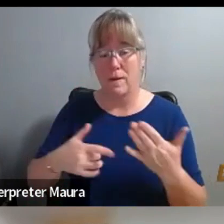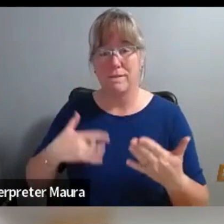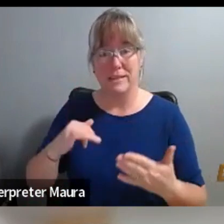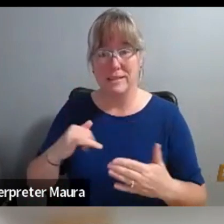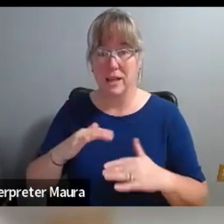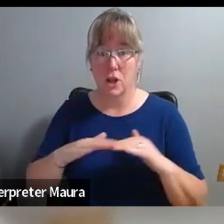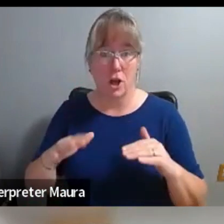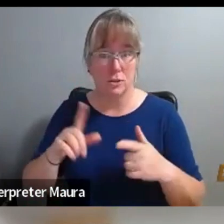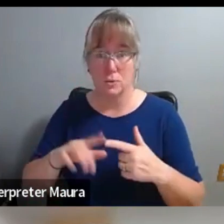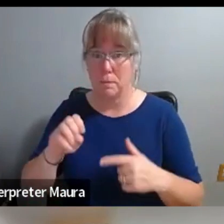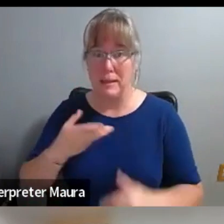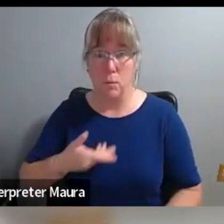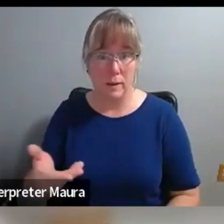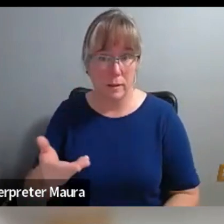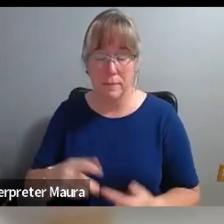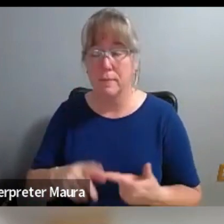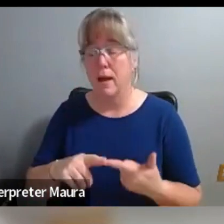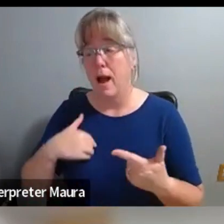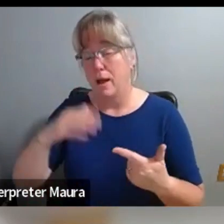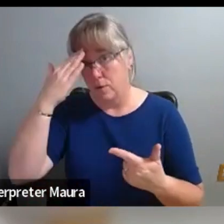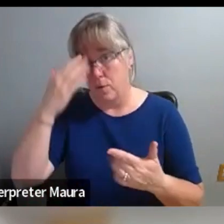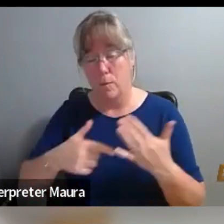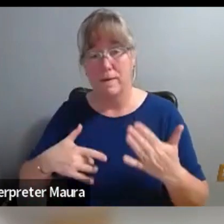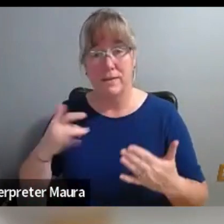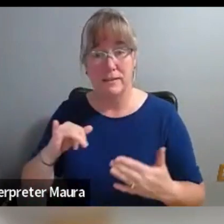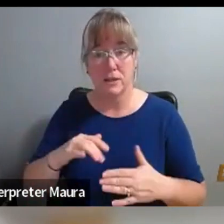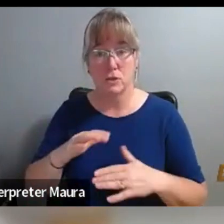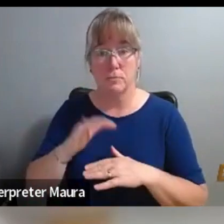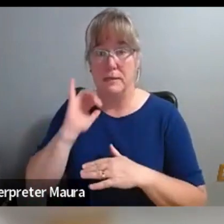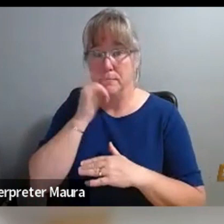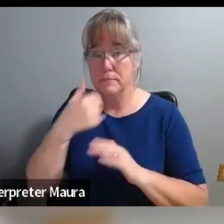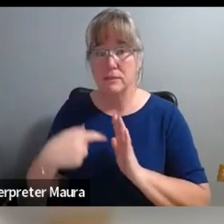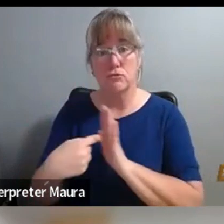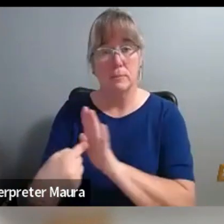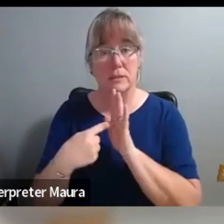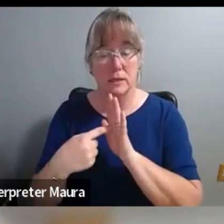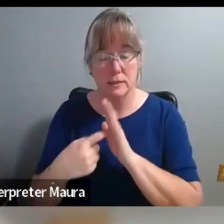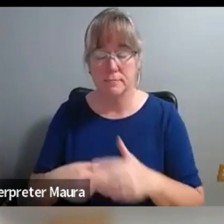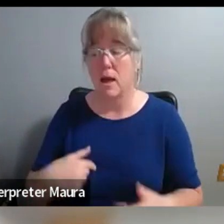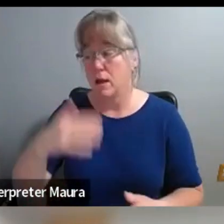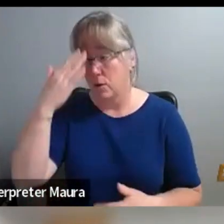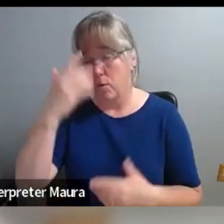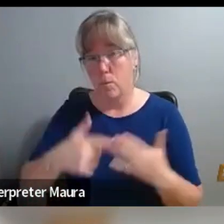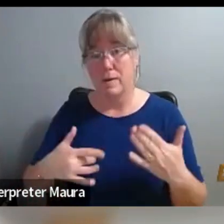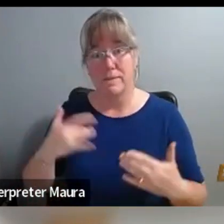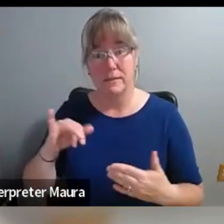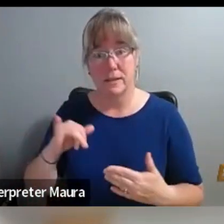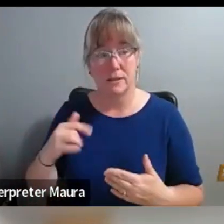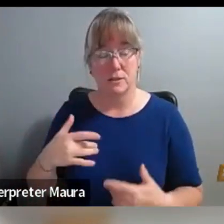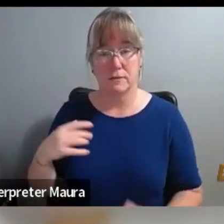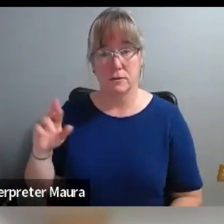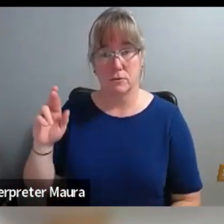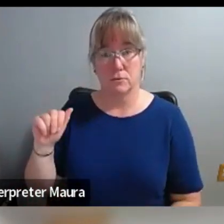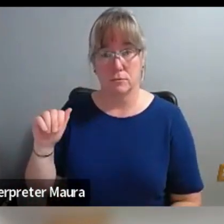know what it feels like to be misrepresented. You know what it feels like sometimes to feel erased or invisible.